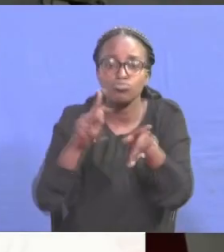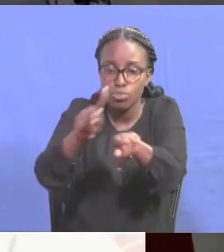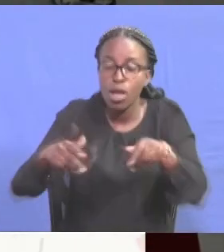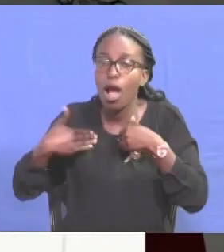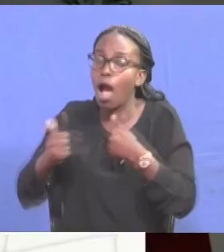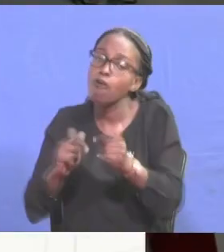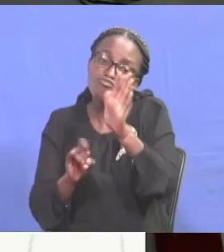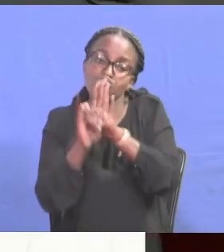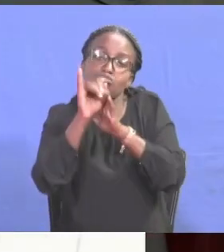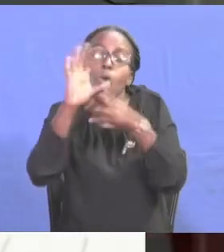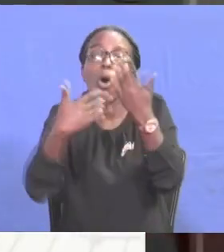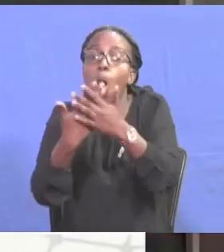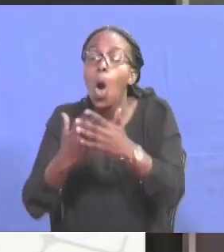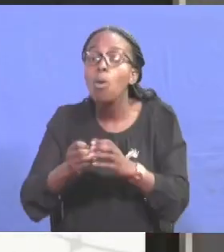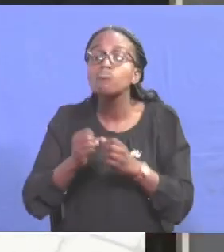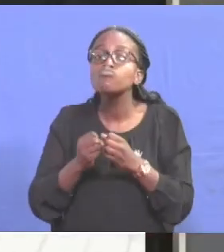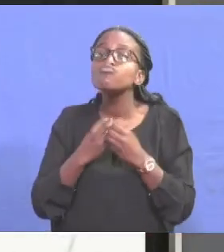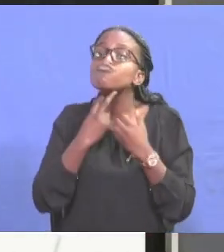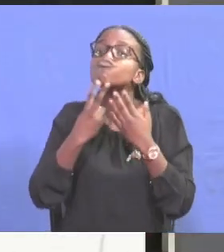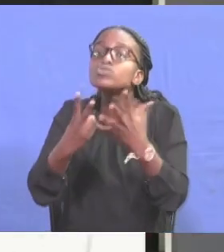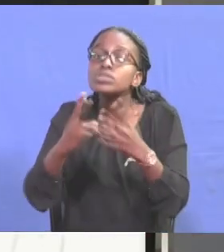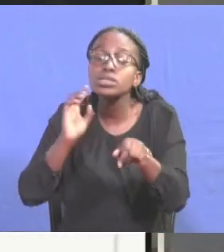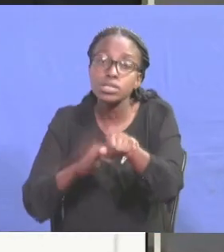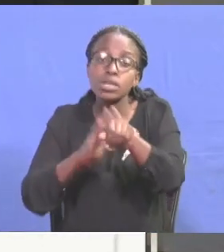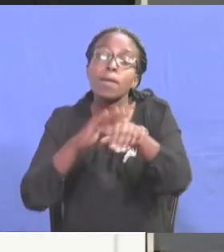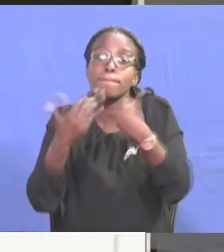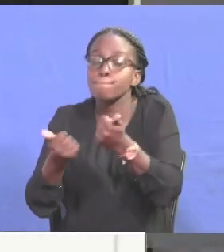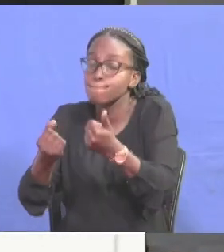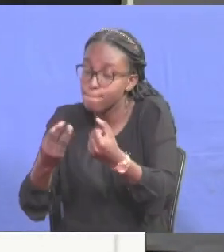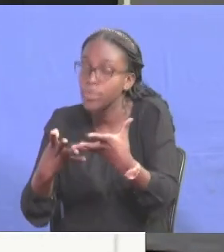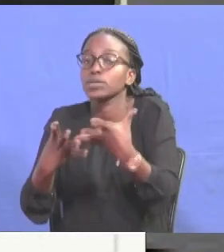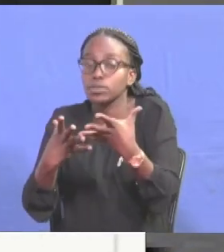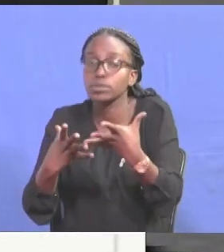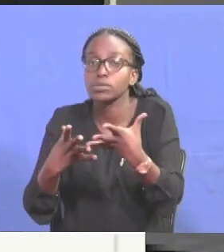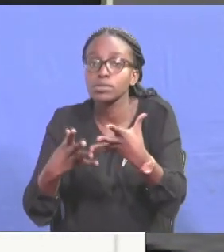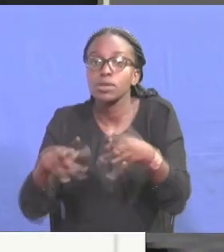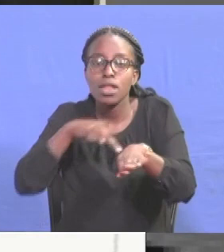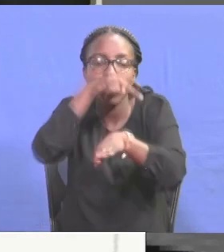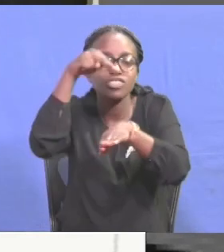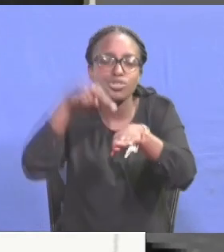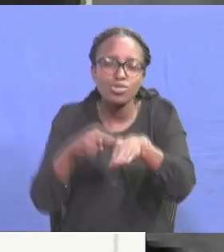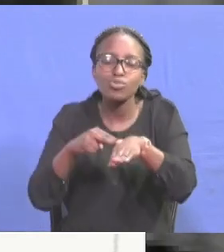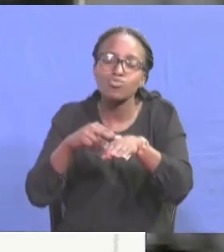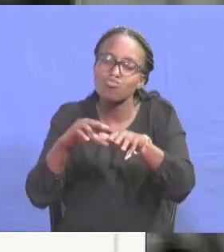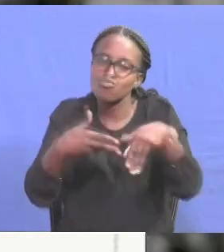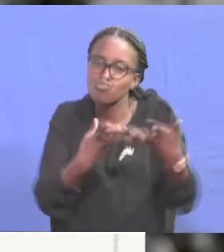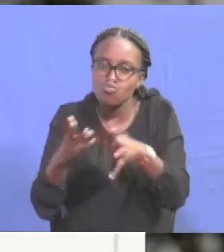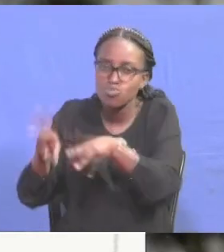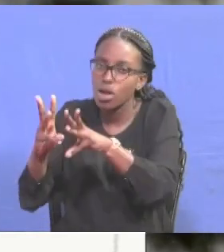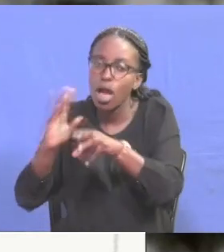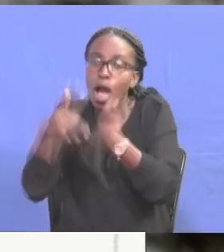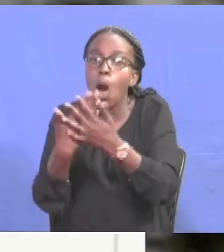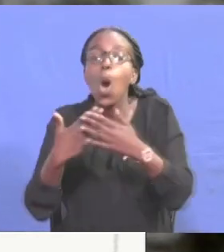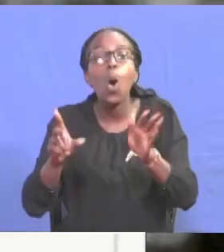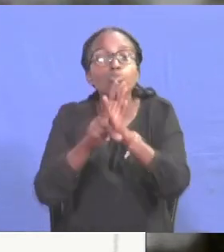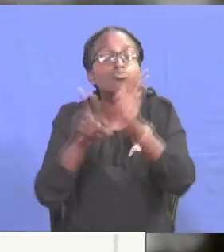costs and raising concerns over the privatization of essential national assets. The ruling restrains the